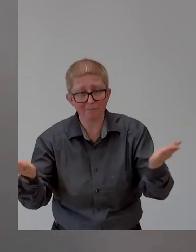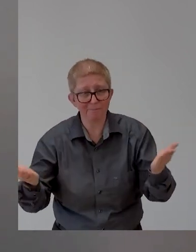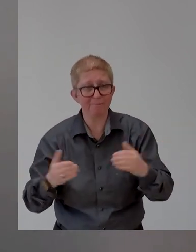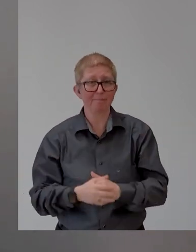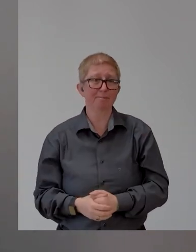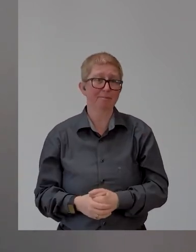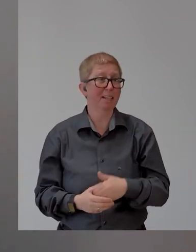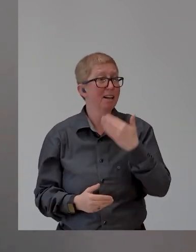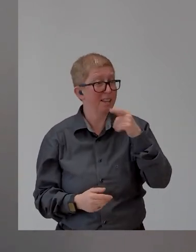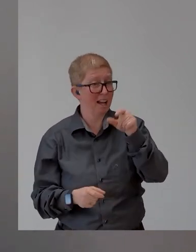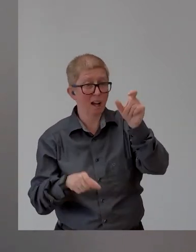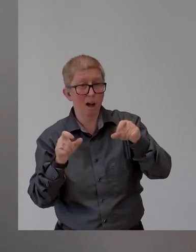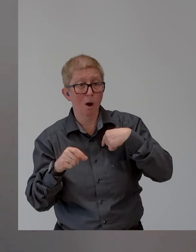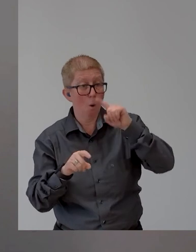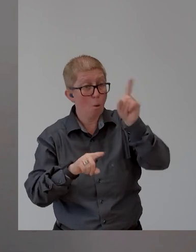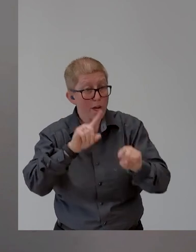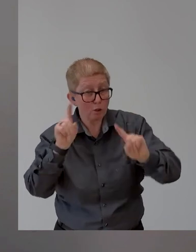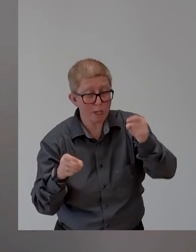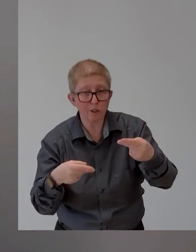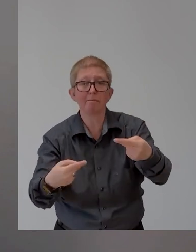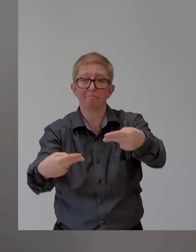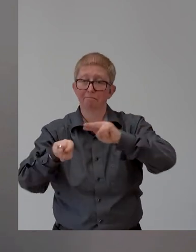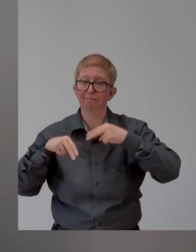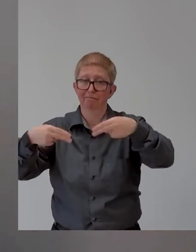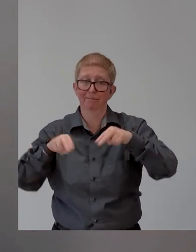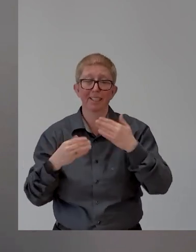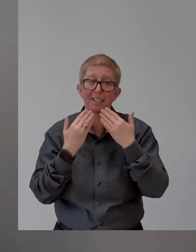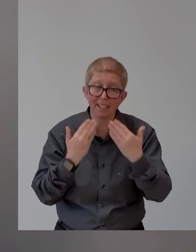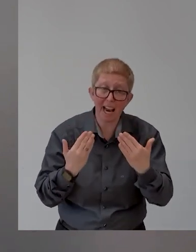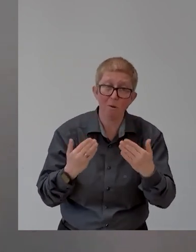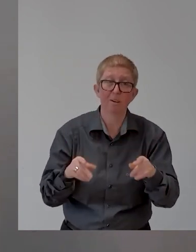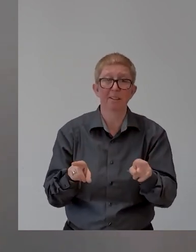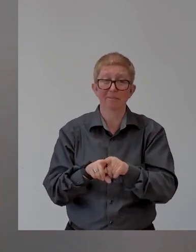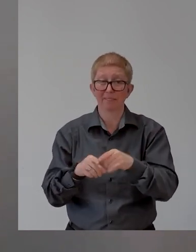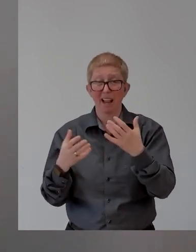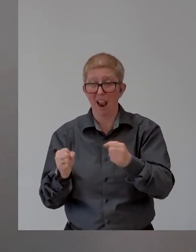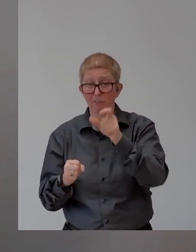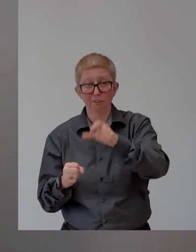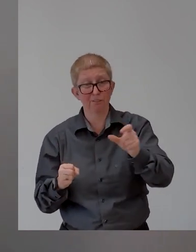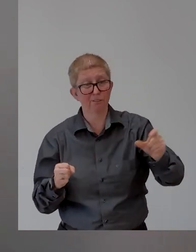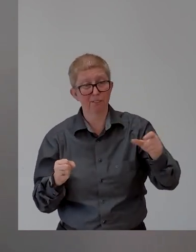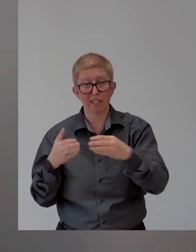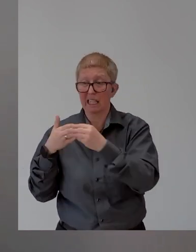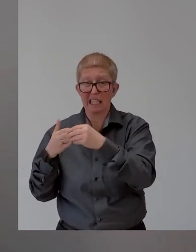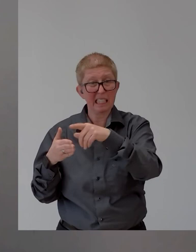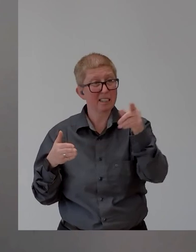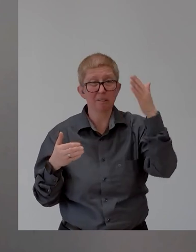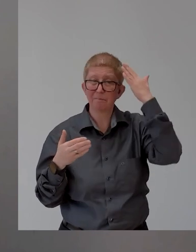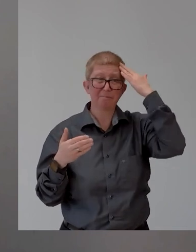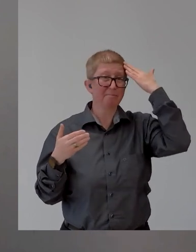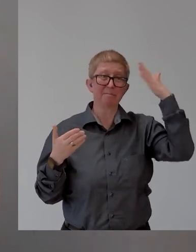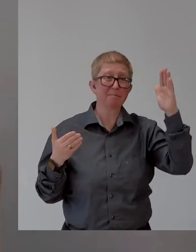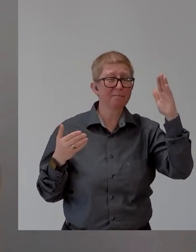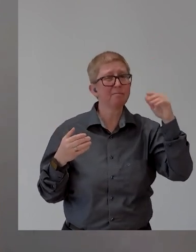what we need to see is leaders saying, we don't know, teach us and tell us what to do. Um, and I think we